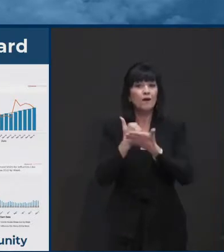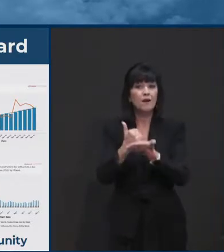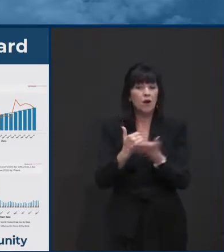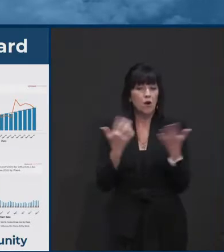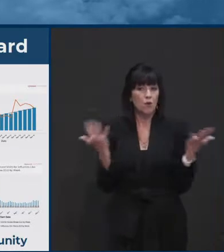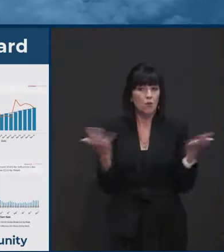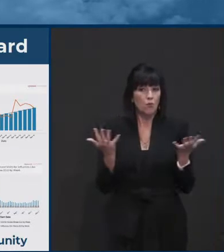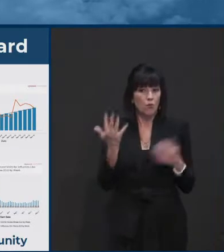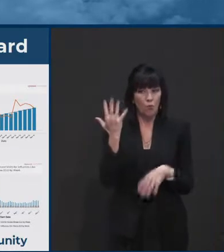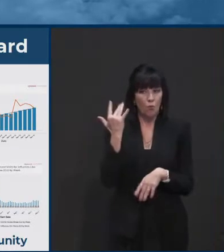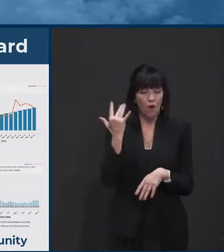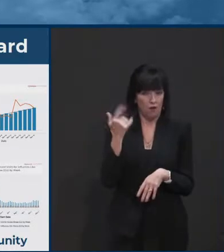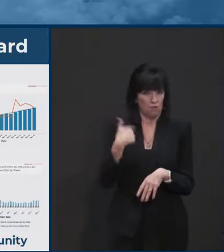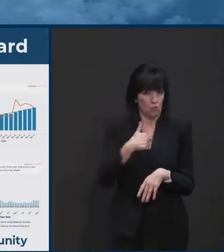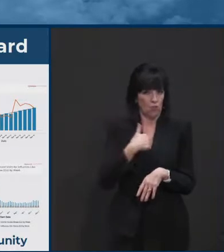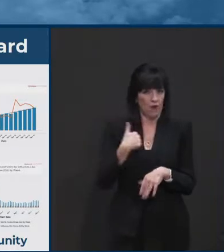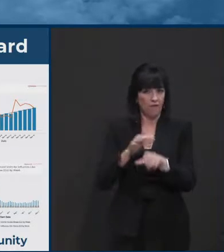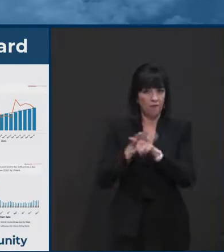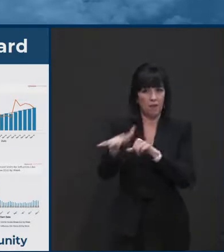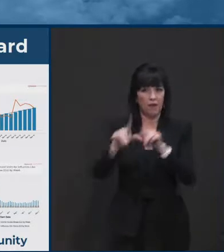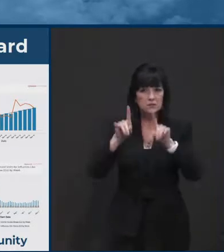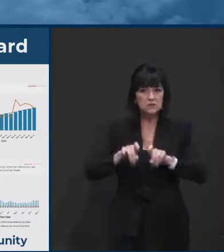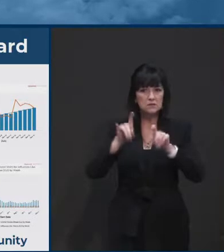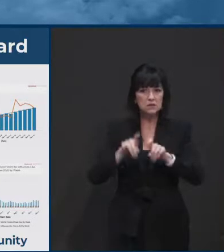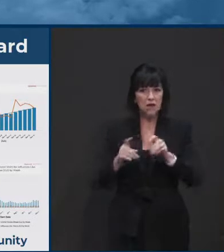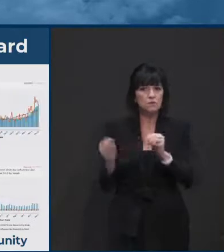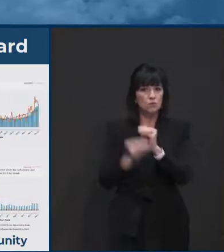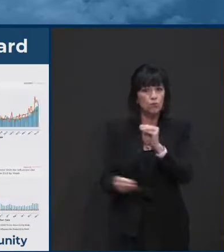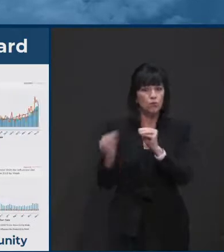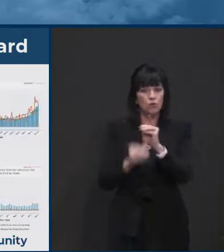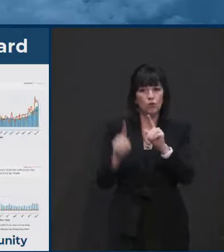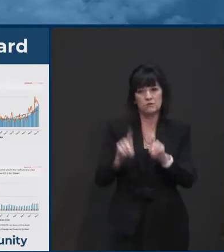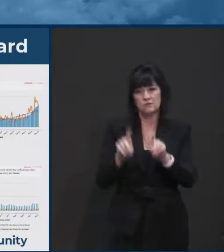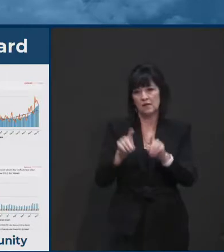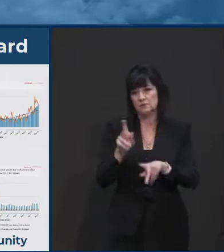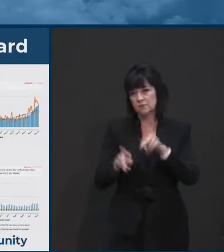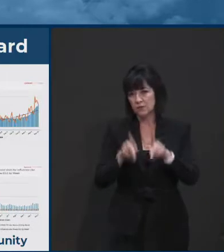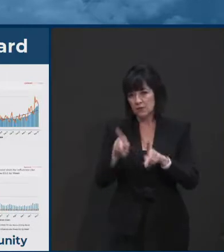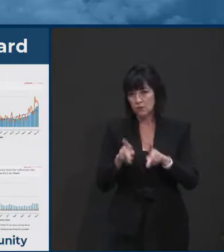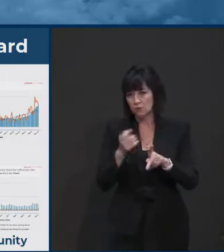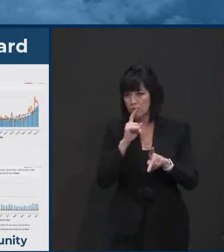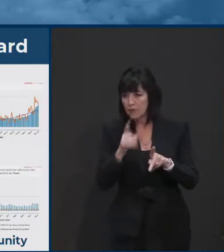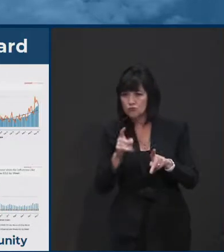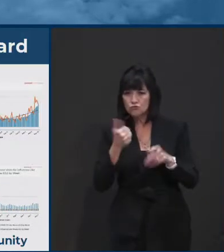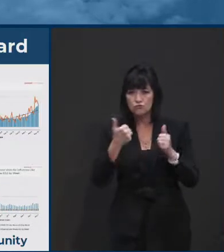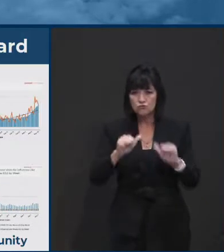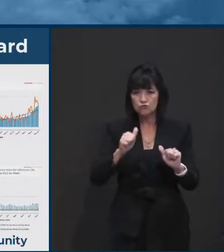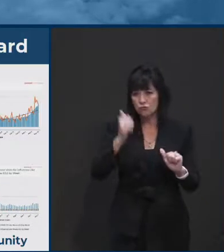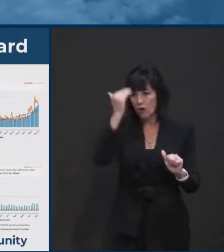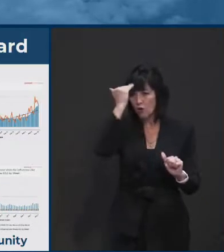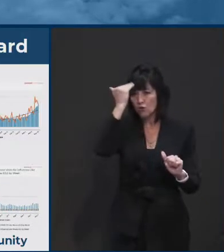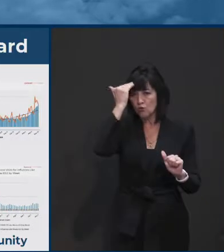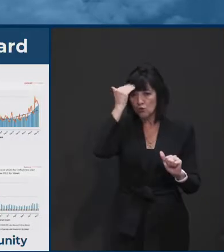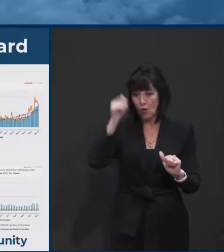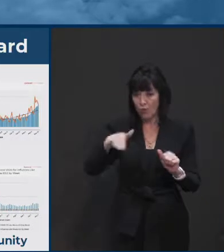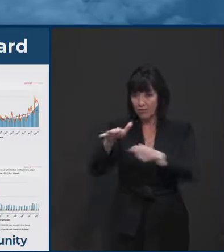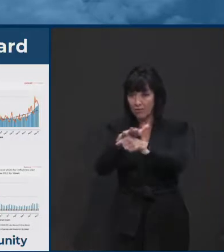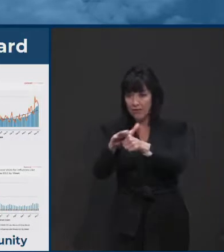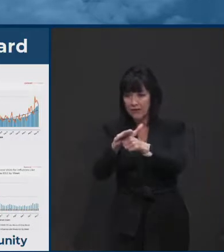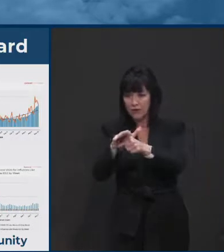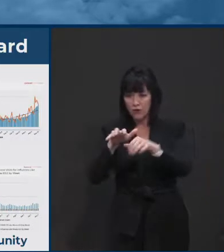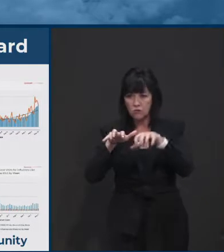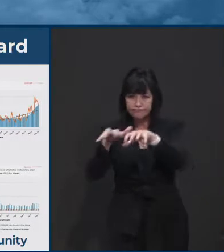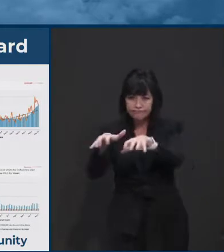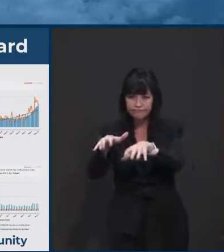you see the 90-day view, I won't go through each of the graphs, but you can just see things trending upward in terms of hospitalizations, new positive